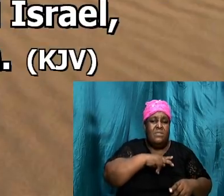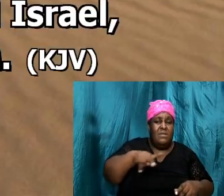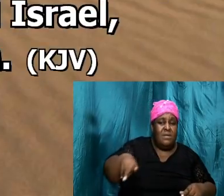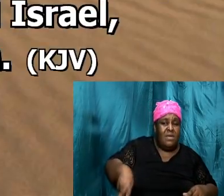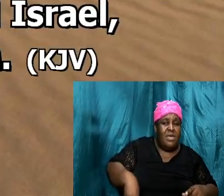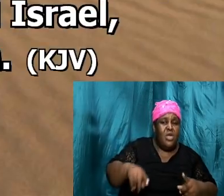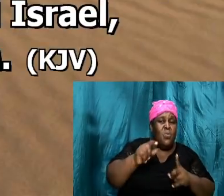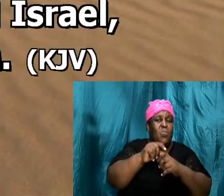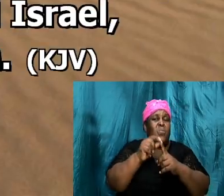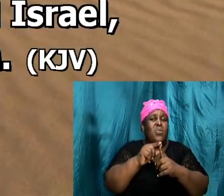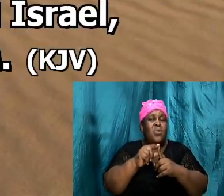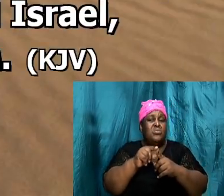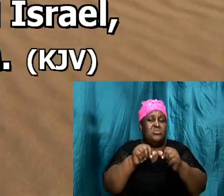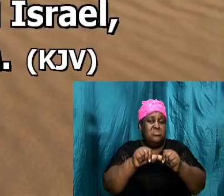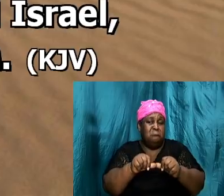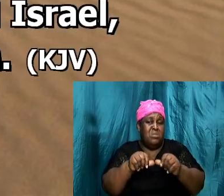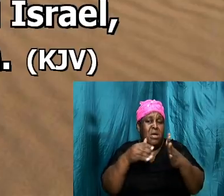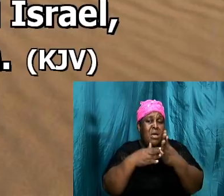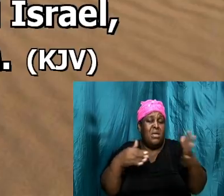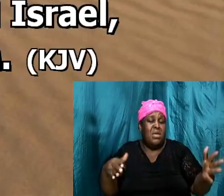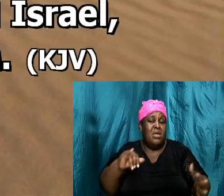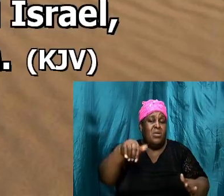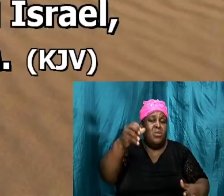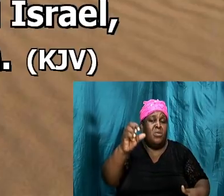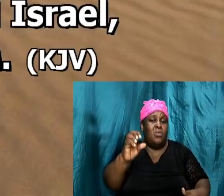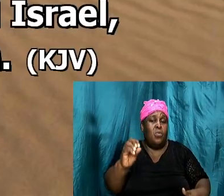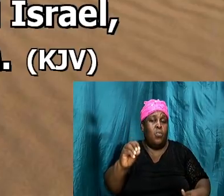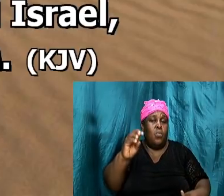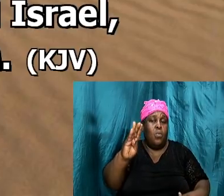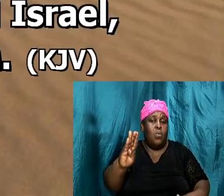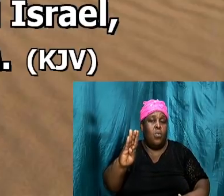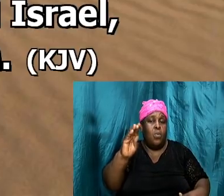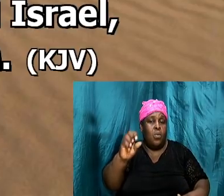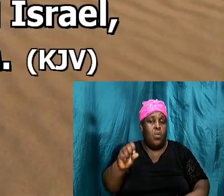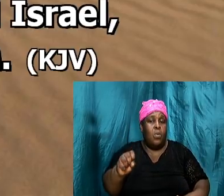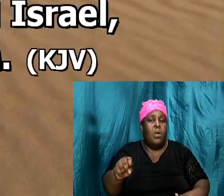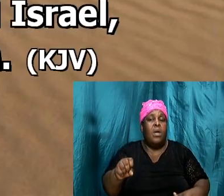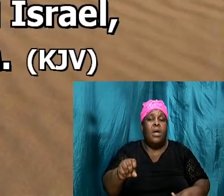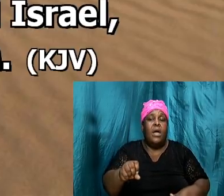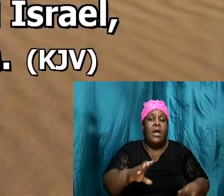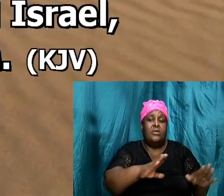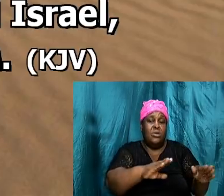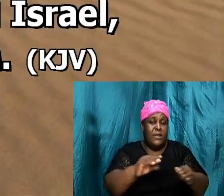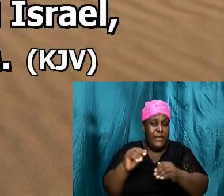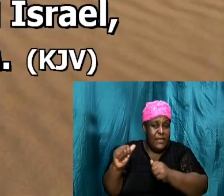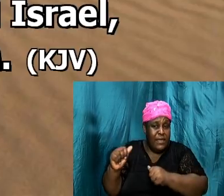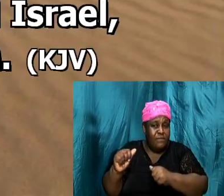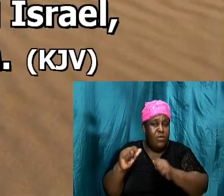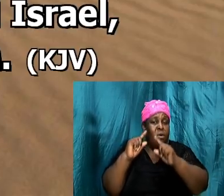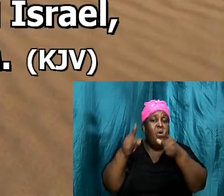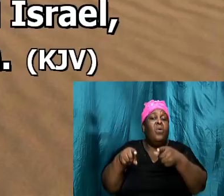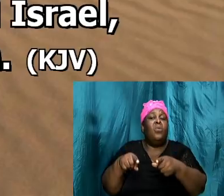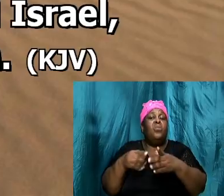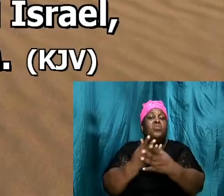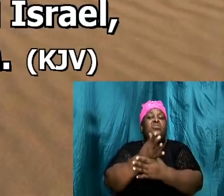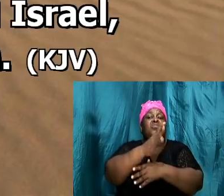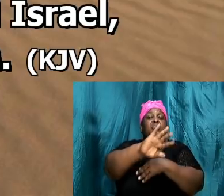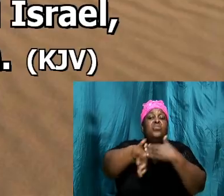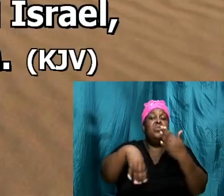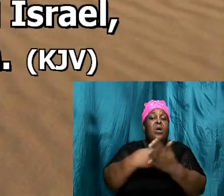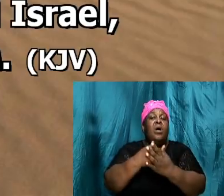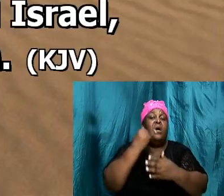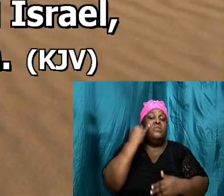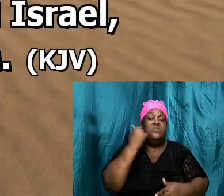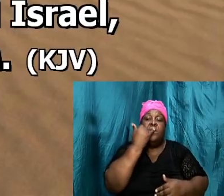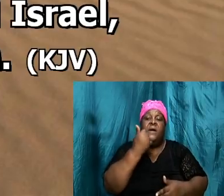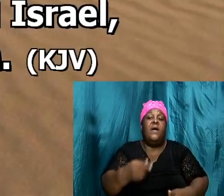prevailed against Joab therefore Joab departed and went throughout all Israel and came back to